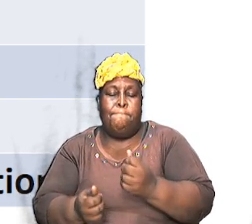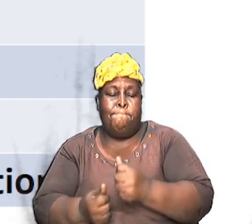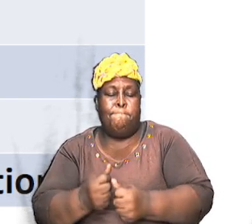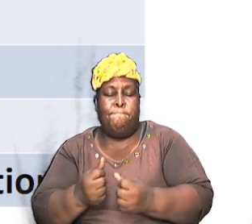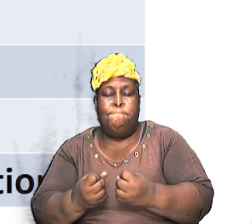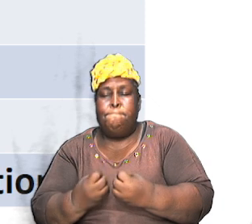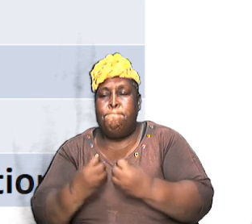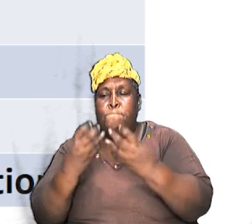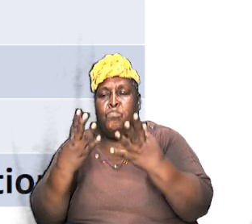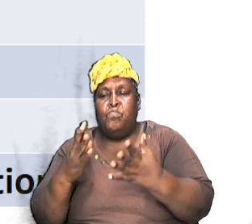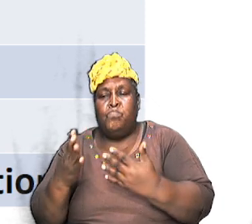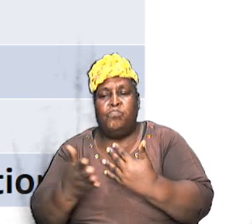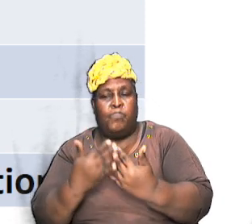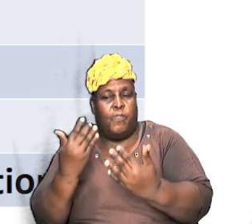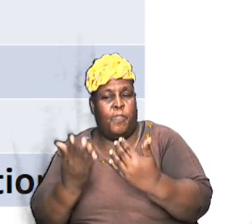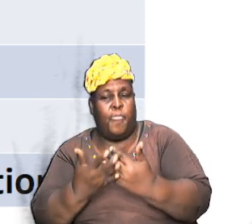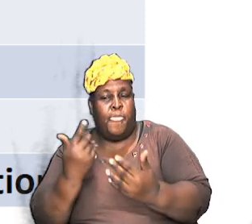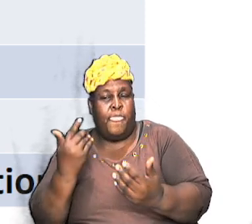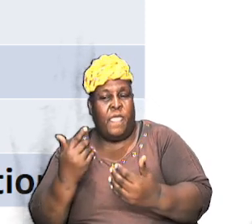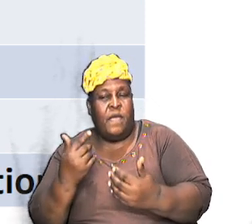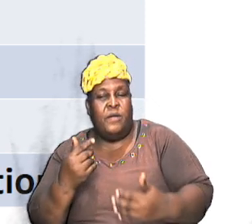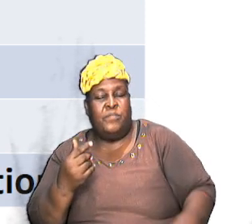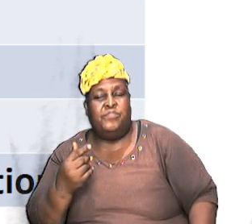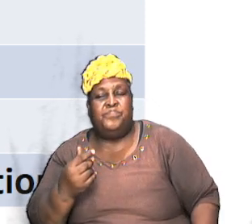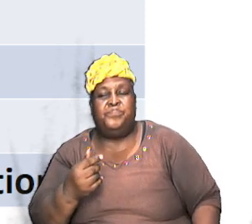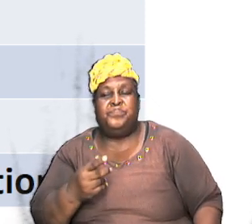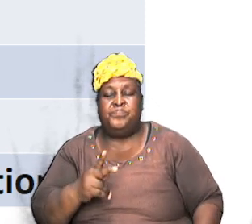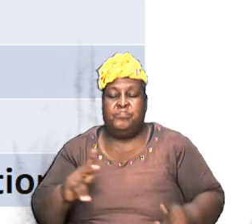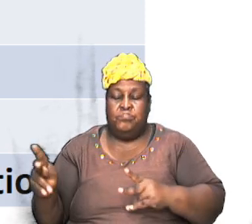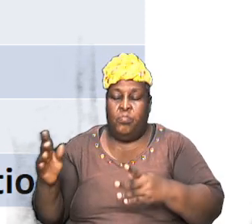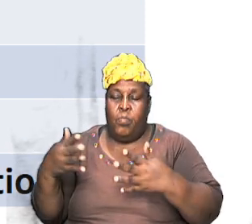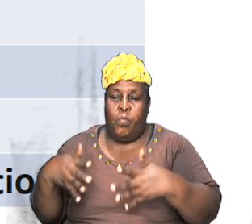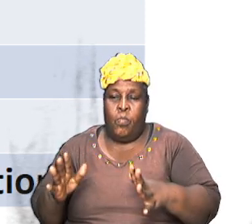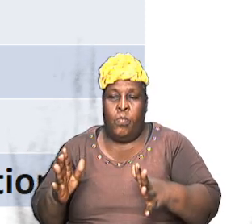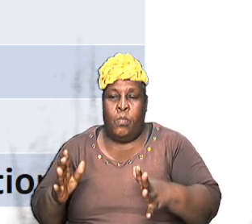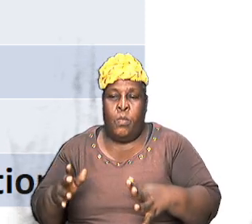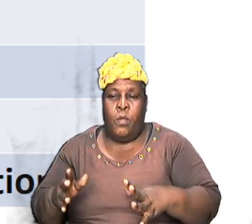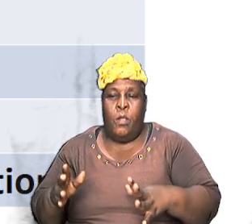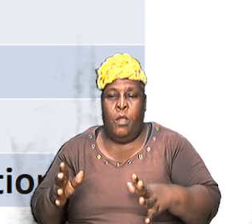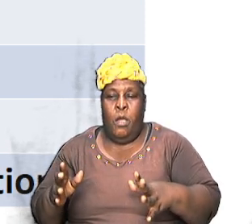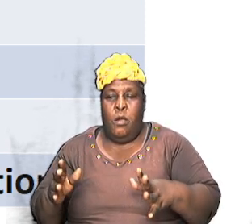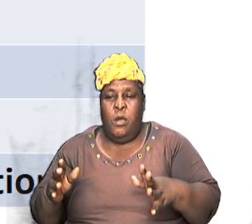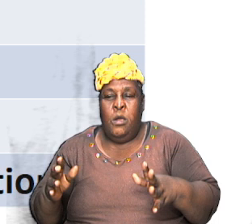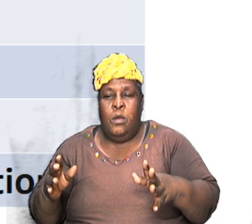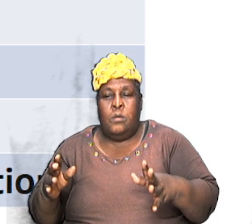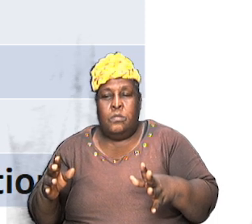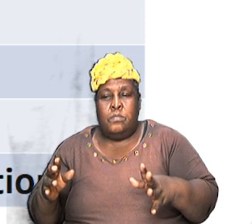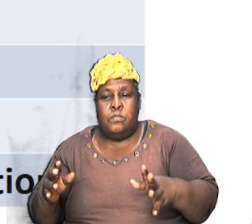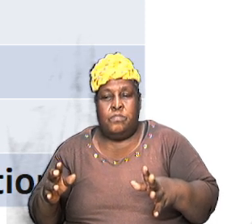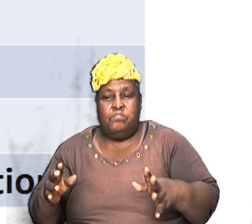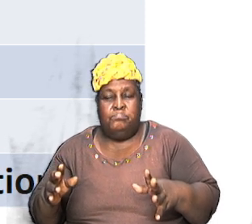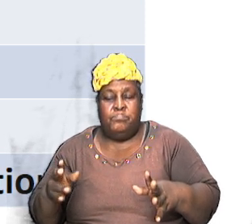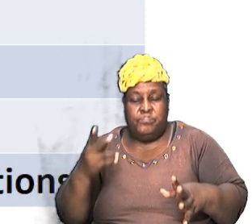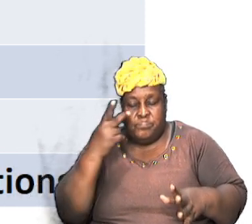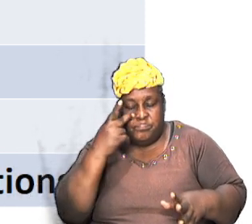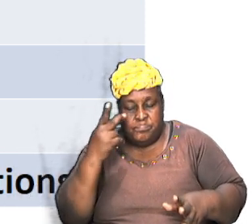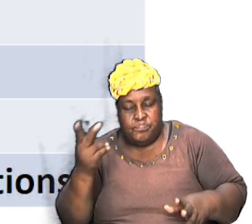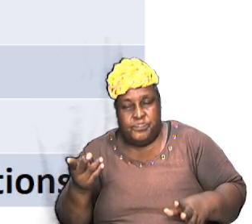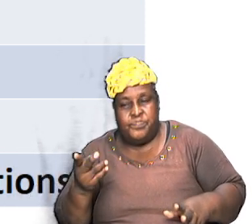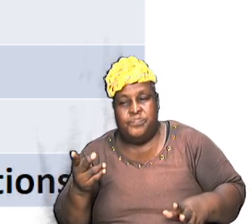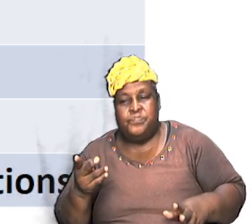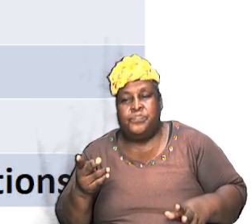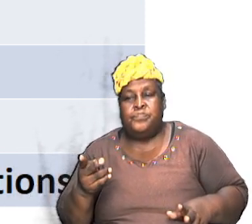and so we have put it in a way that you know just looking at it